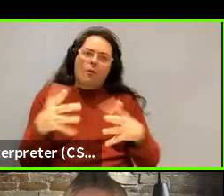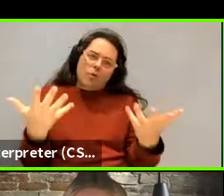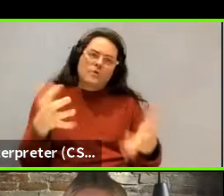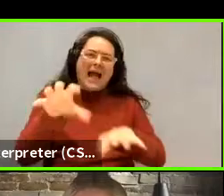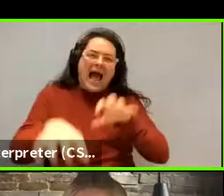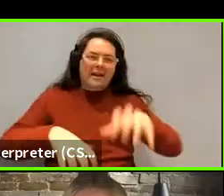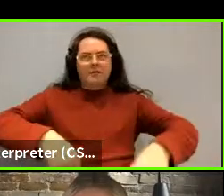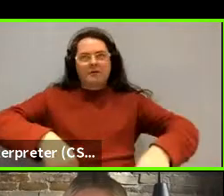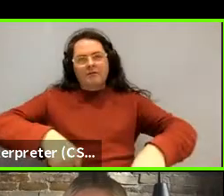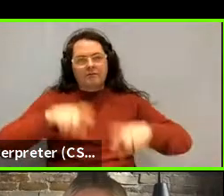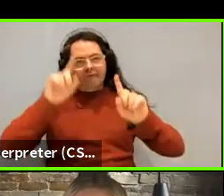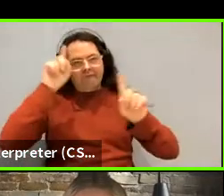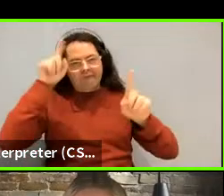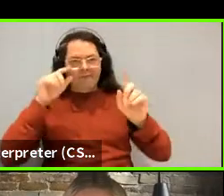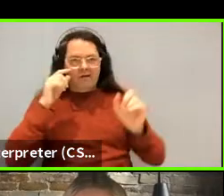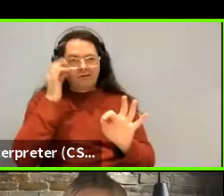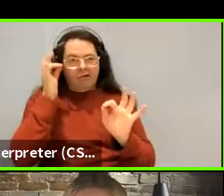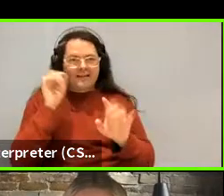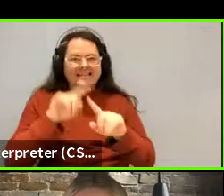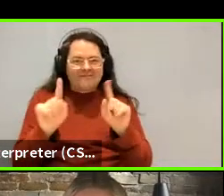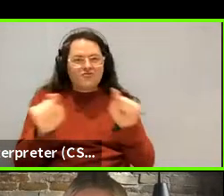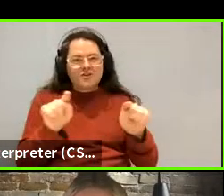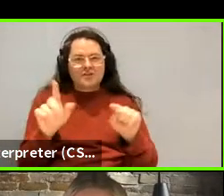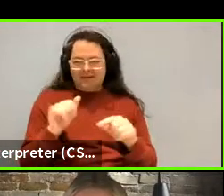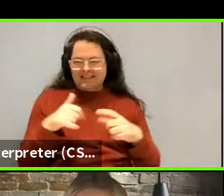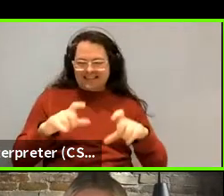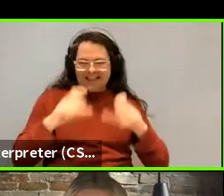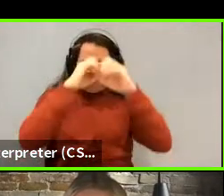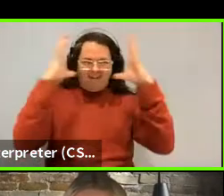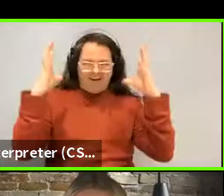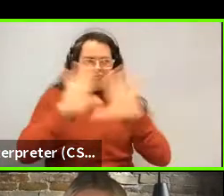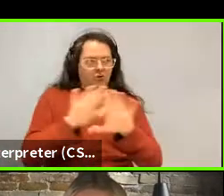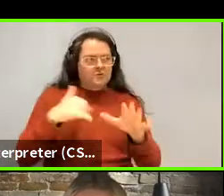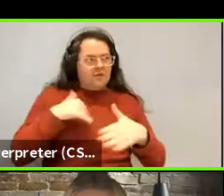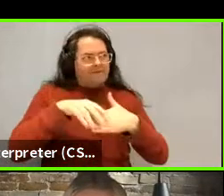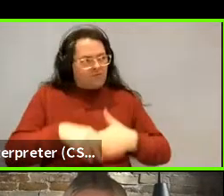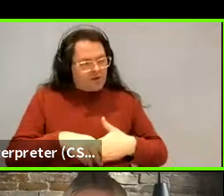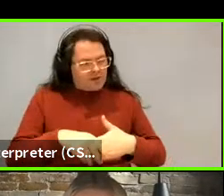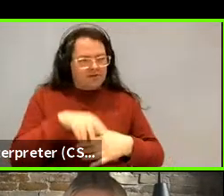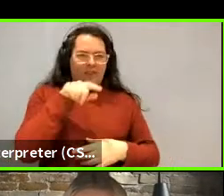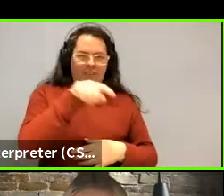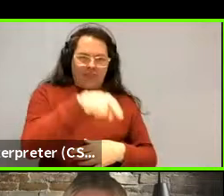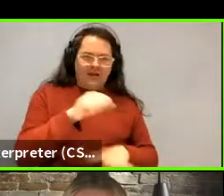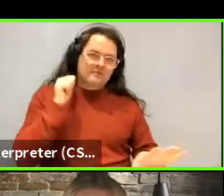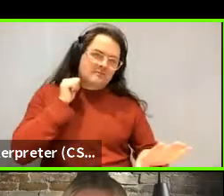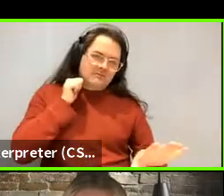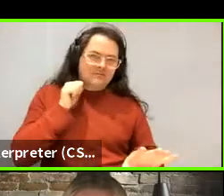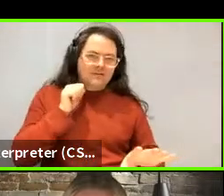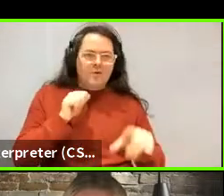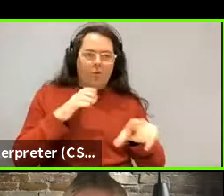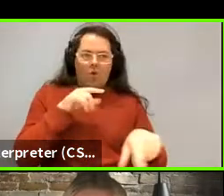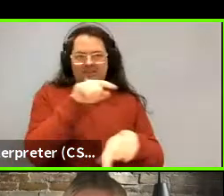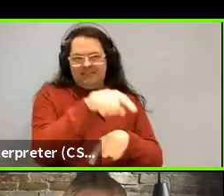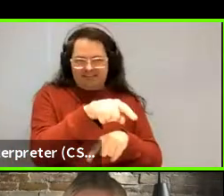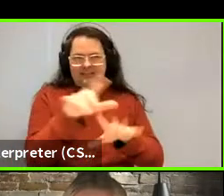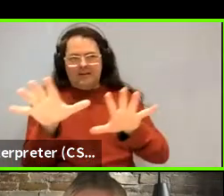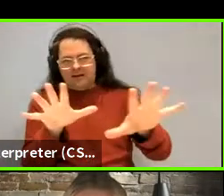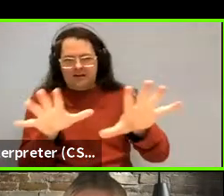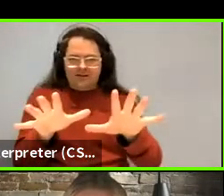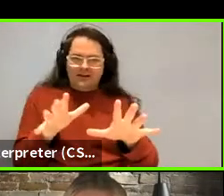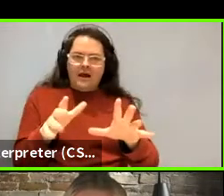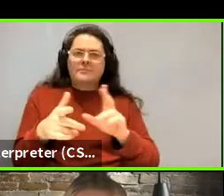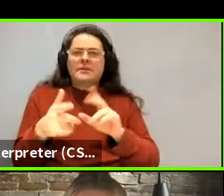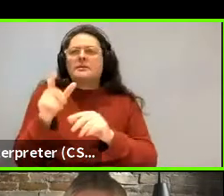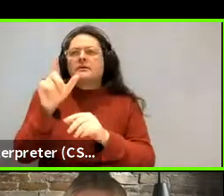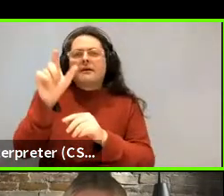animals, but to the extent you're thinking of them as farm animals, and they're not your friends, you know, and you need like your friends, of course, you care about their identity,